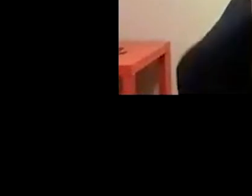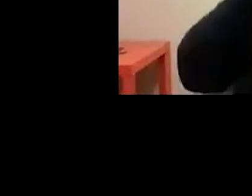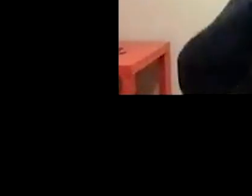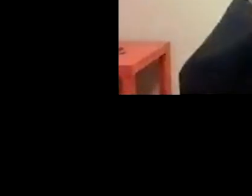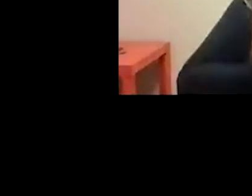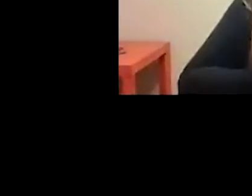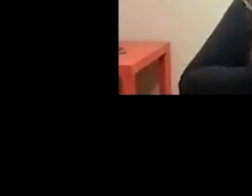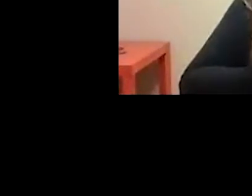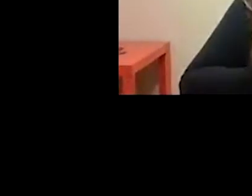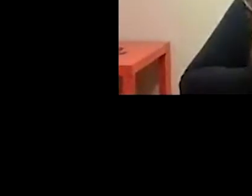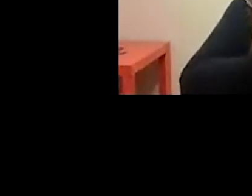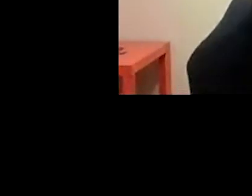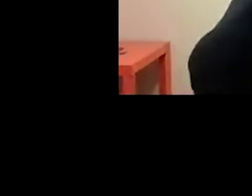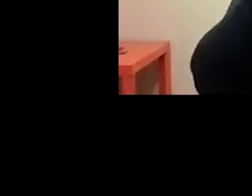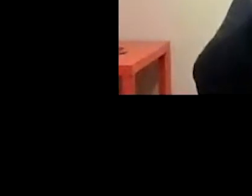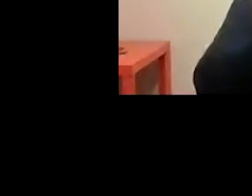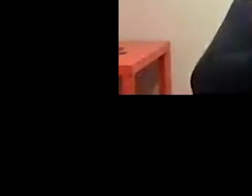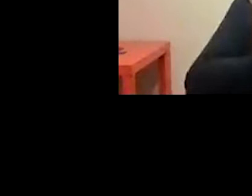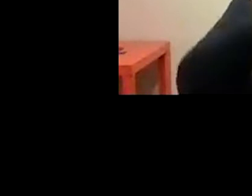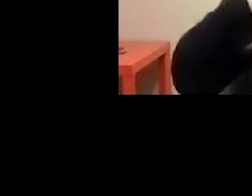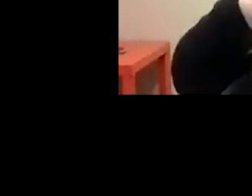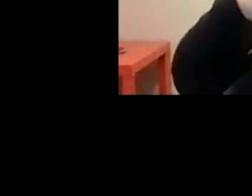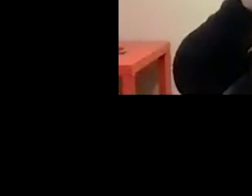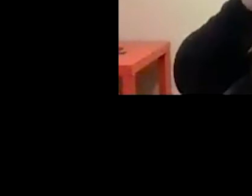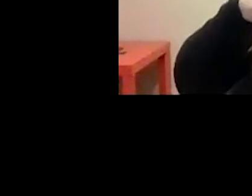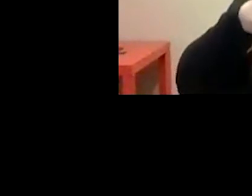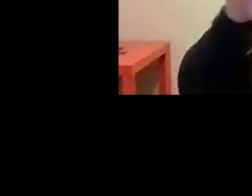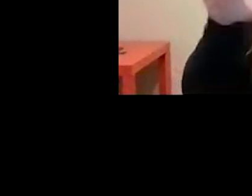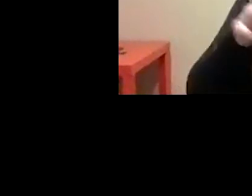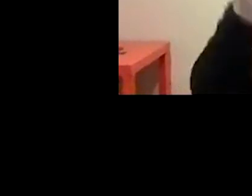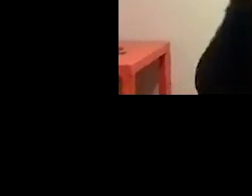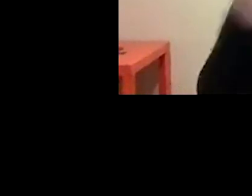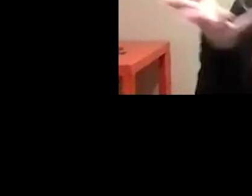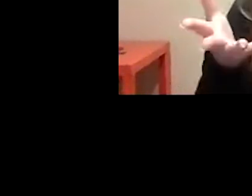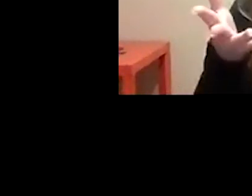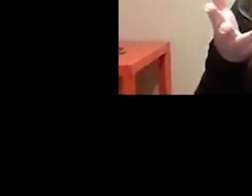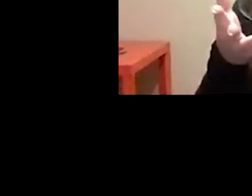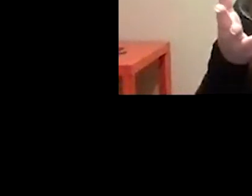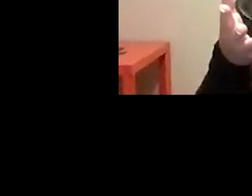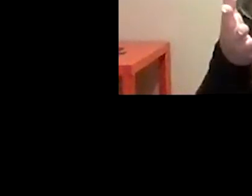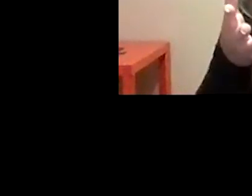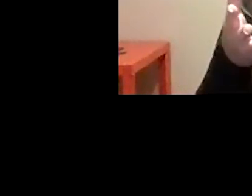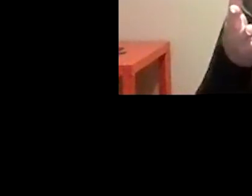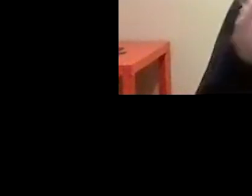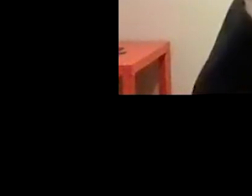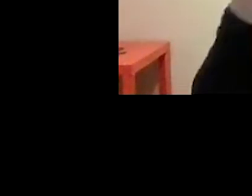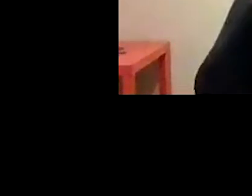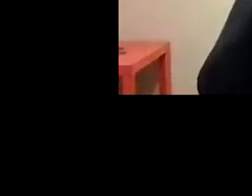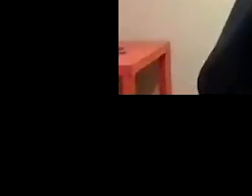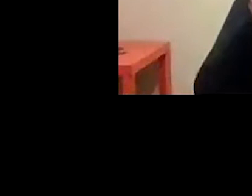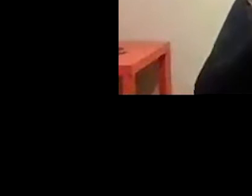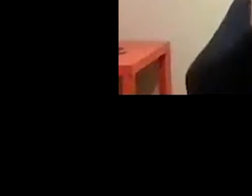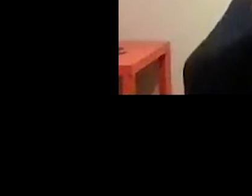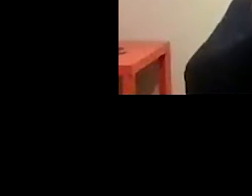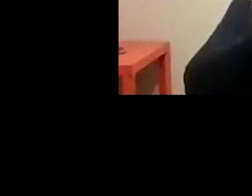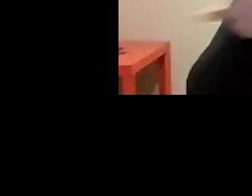Susie, before we go on to your next question, we're getting a lot of questions from the, from the chat, um, for people just to